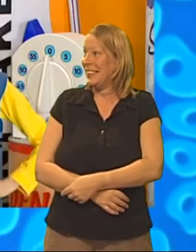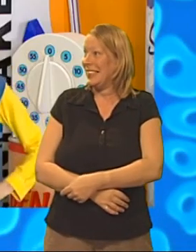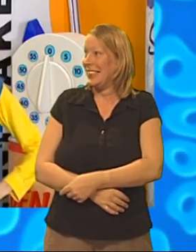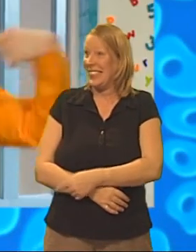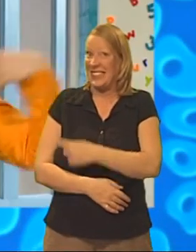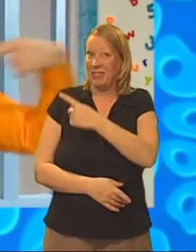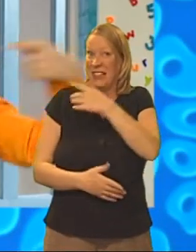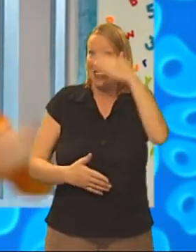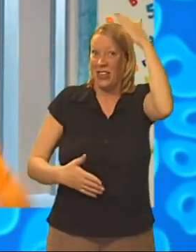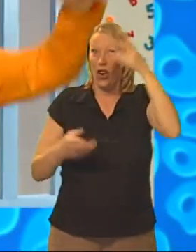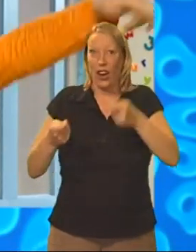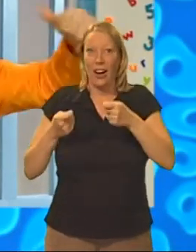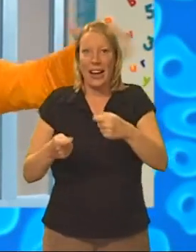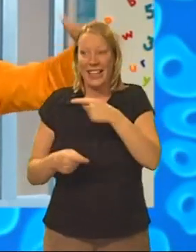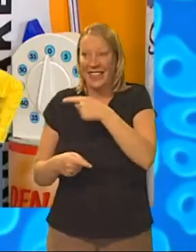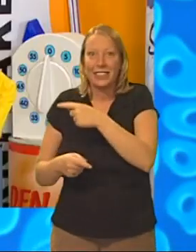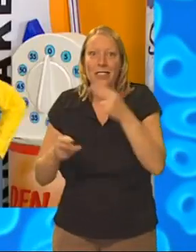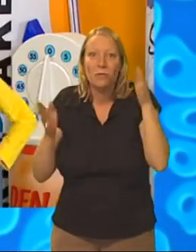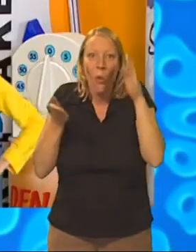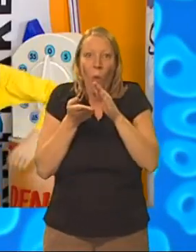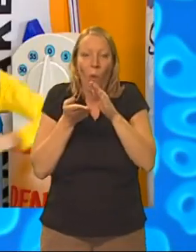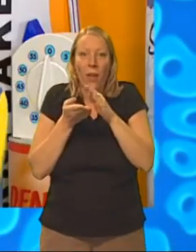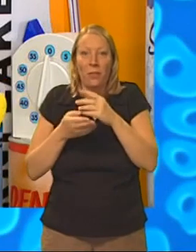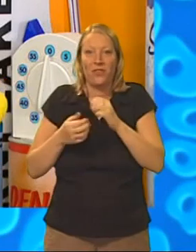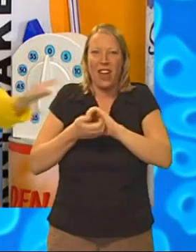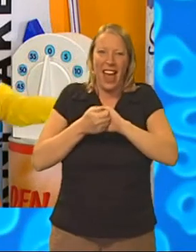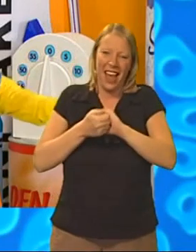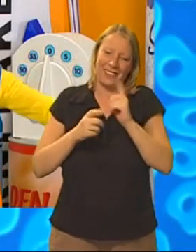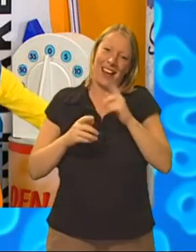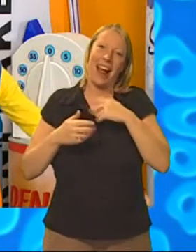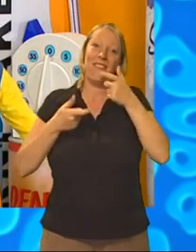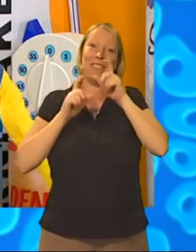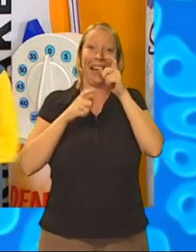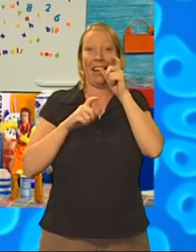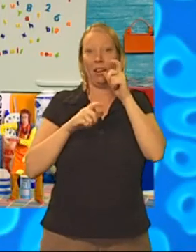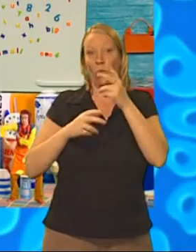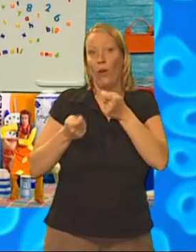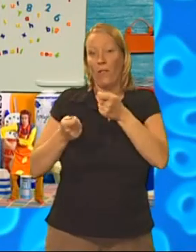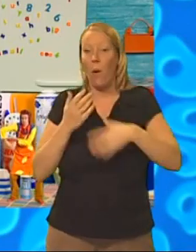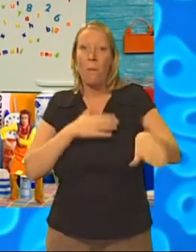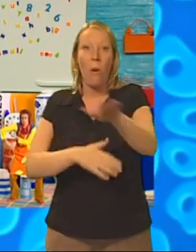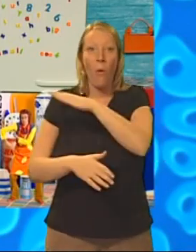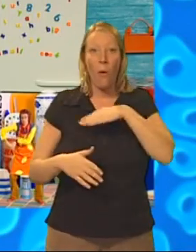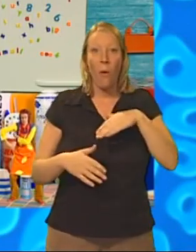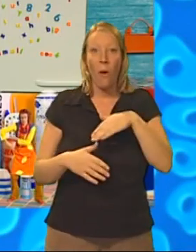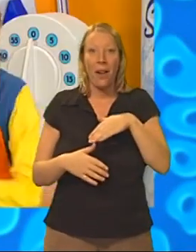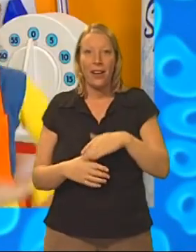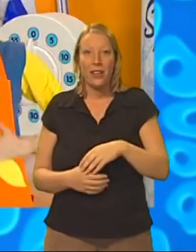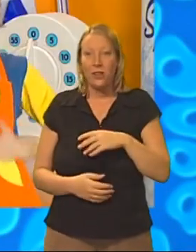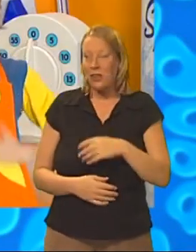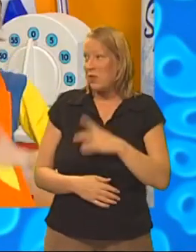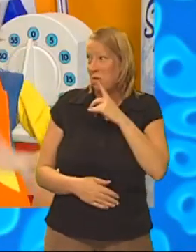He is big cook and he is small! Friends in our cafe, we cook for them all!